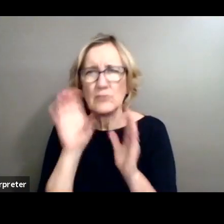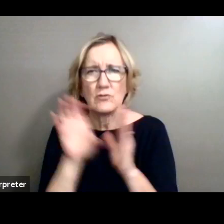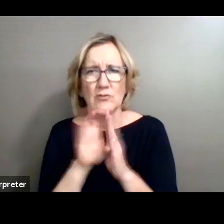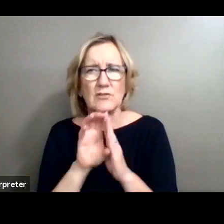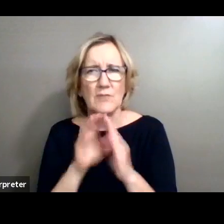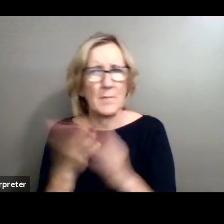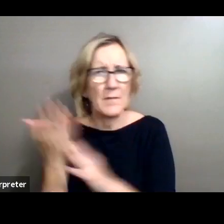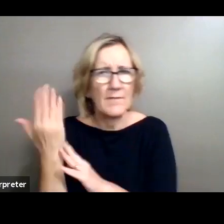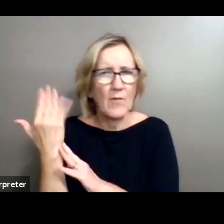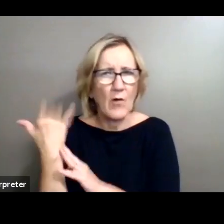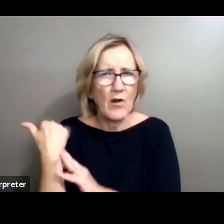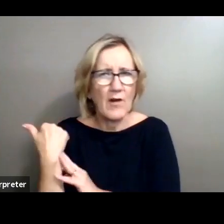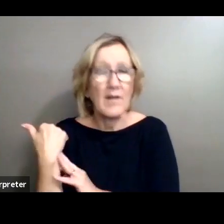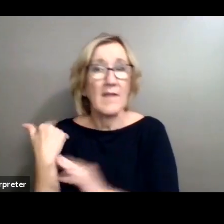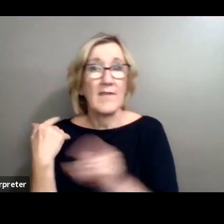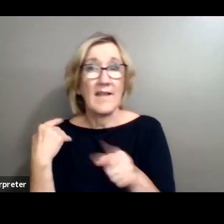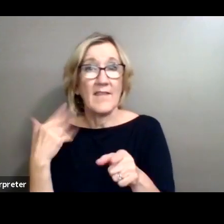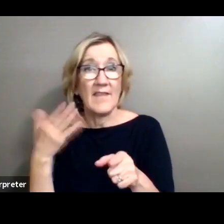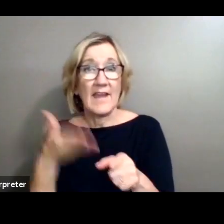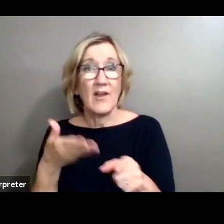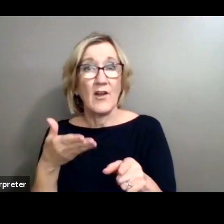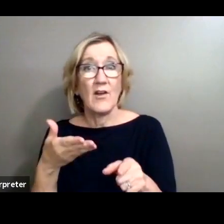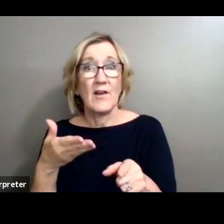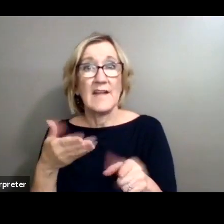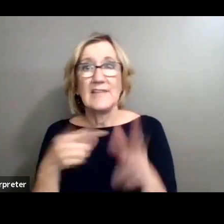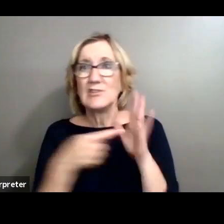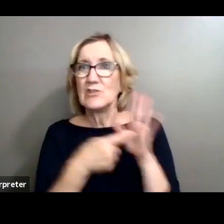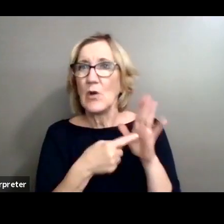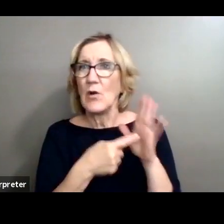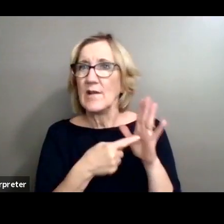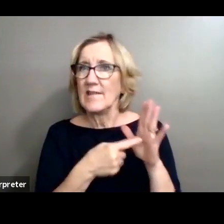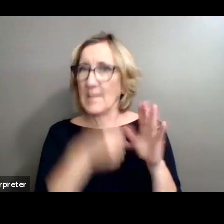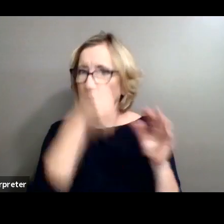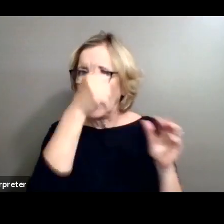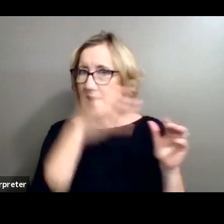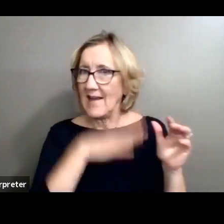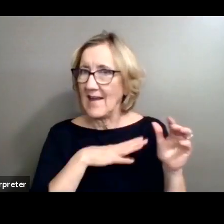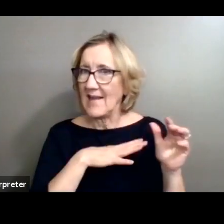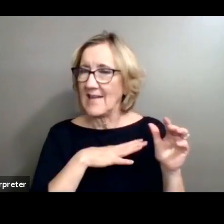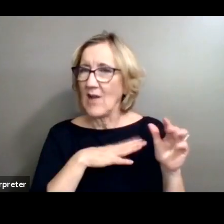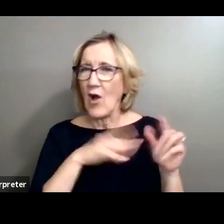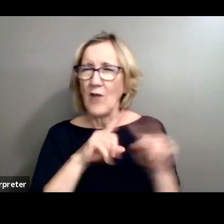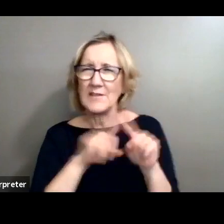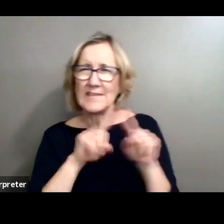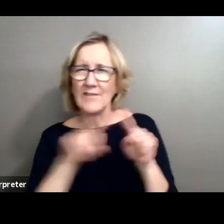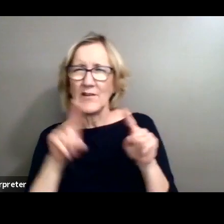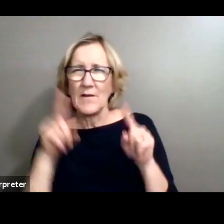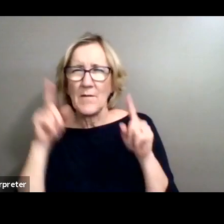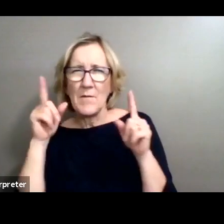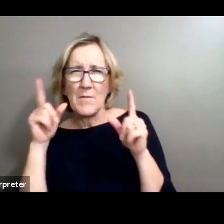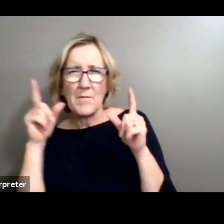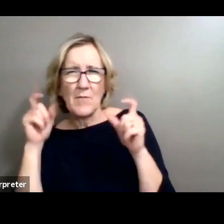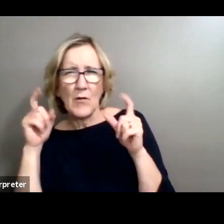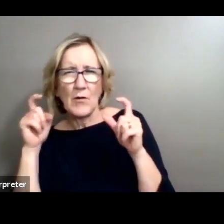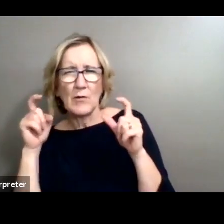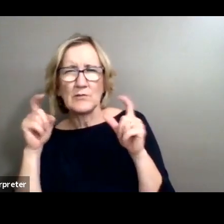And then right there, he's showing the guy all his photos that he took for the museum exhibit.